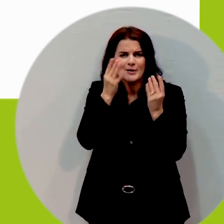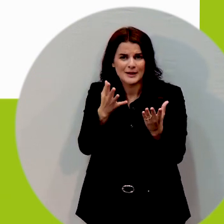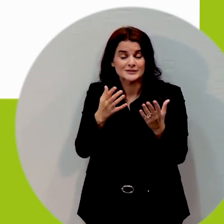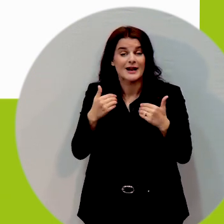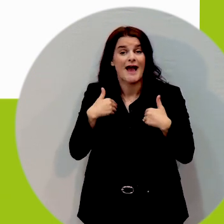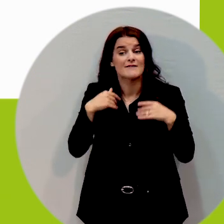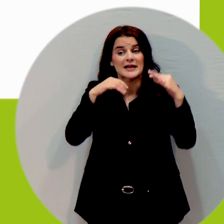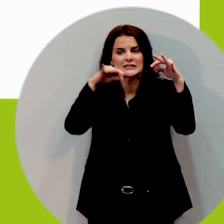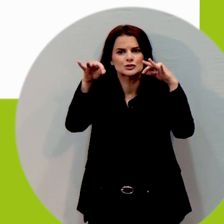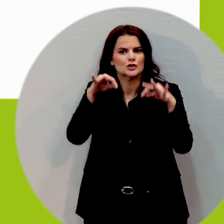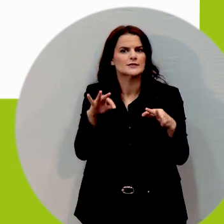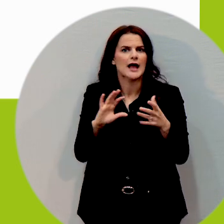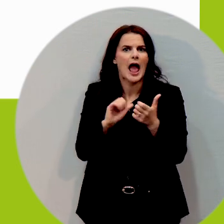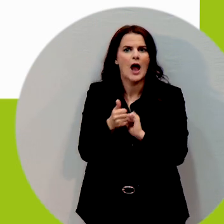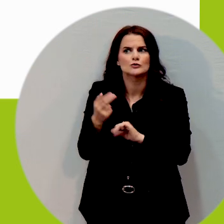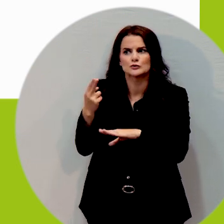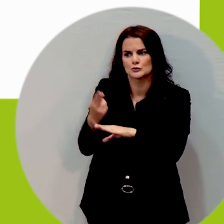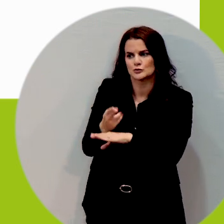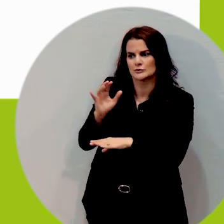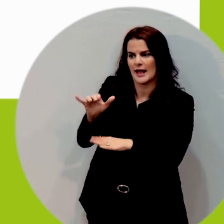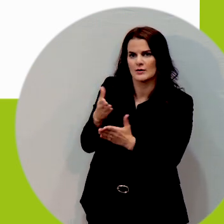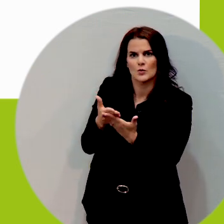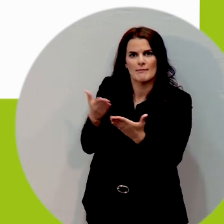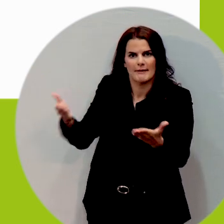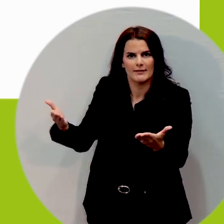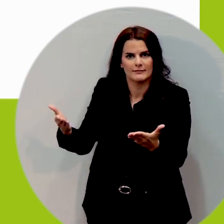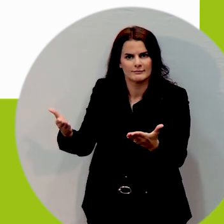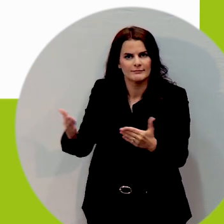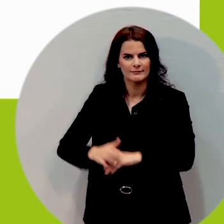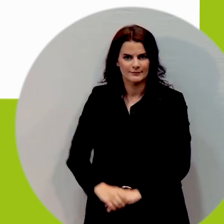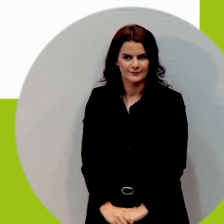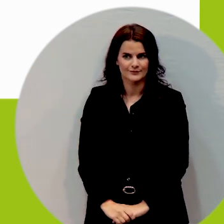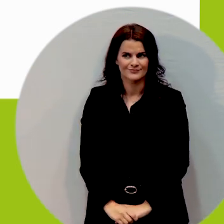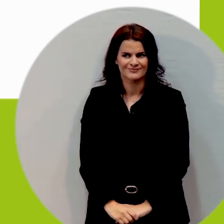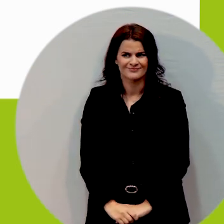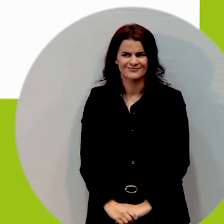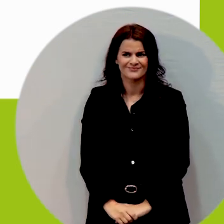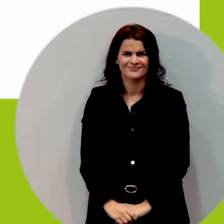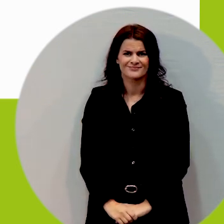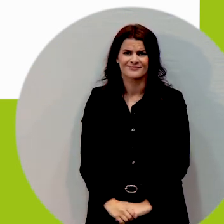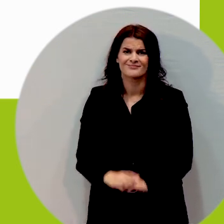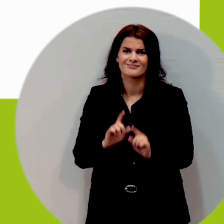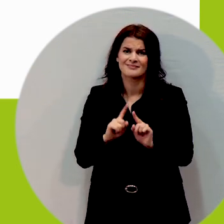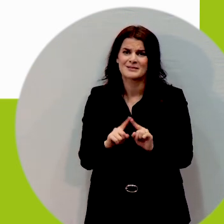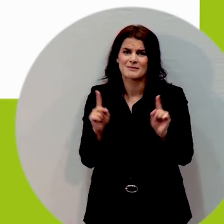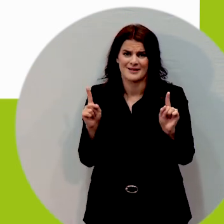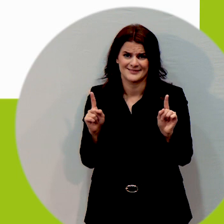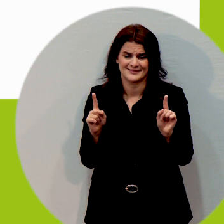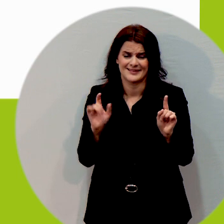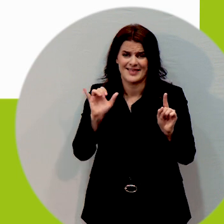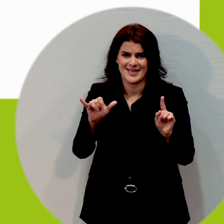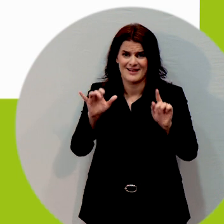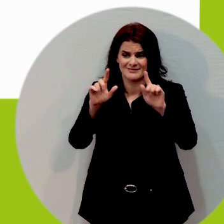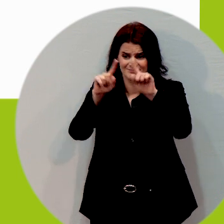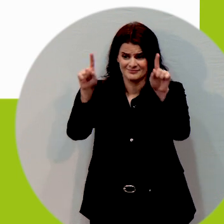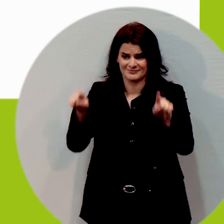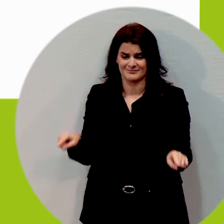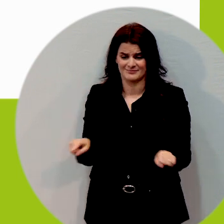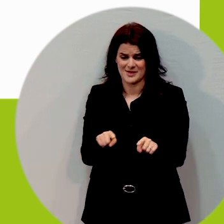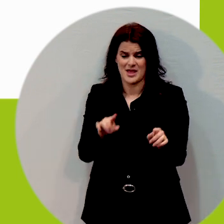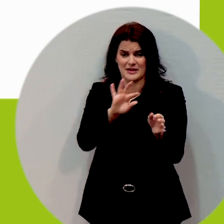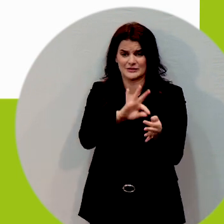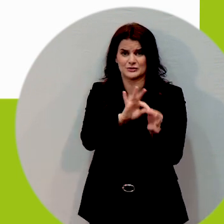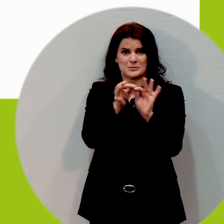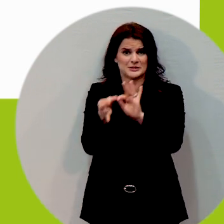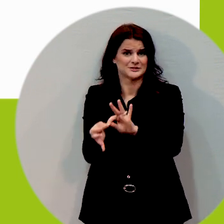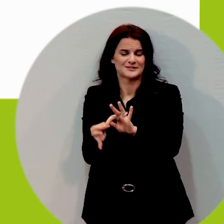but this interpretation may not be accessible for everybody what if your first